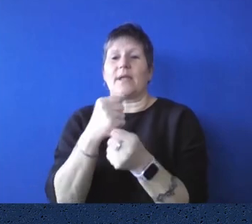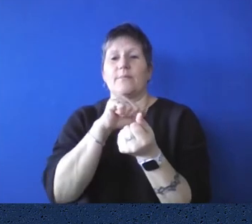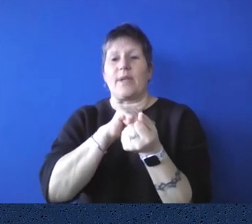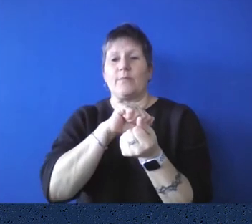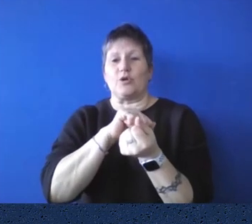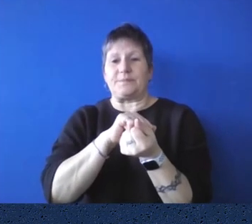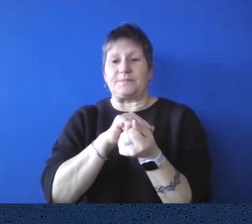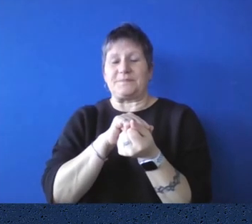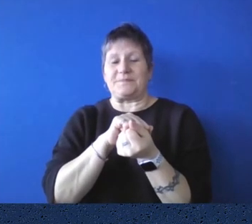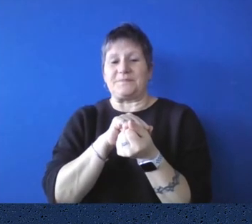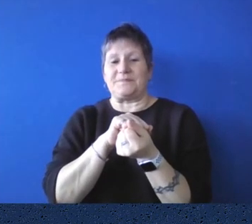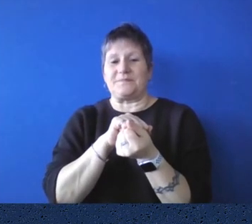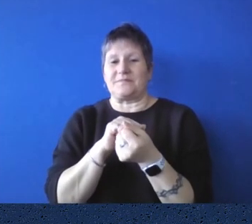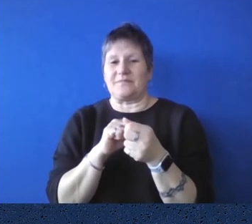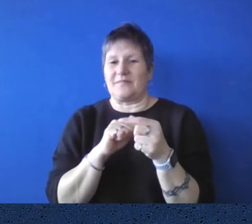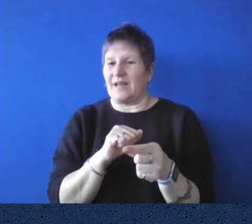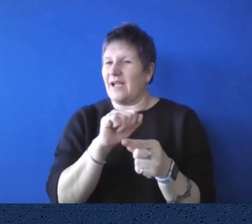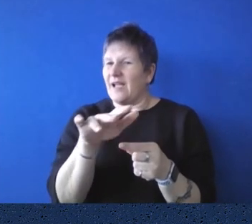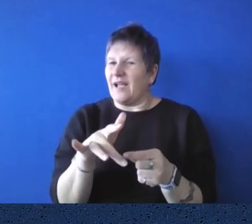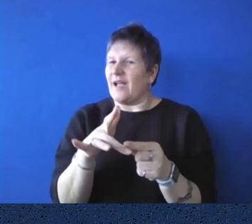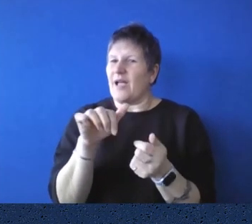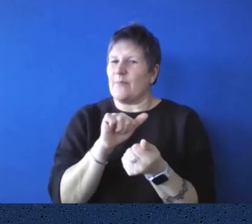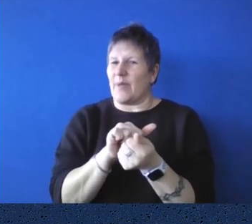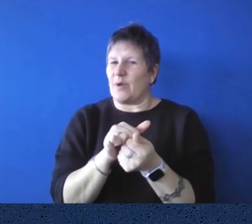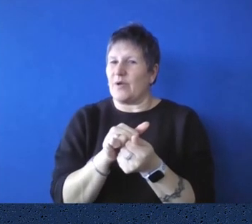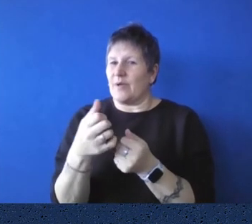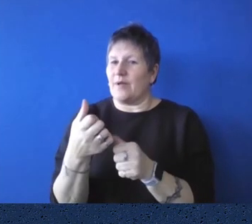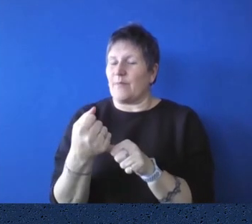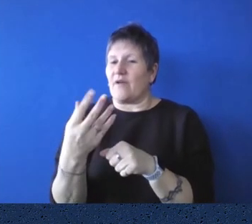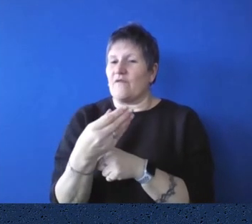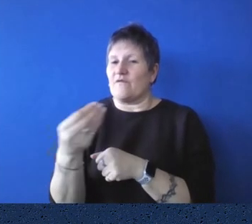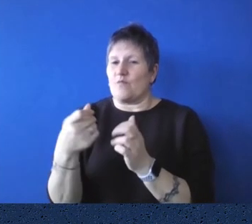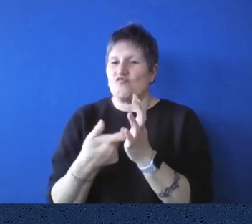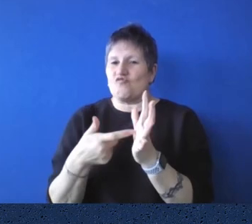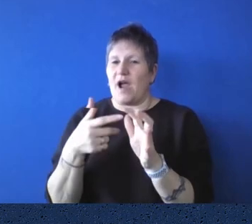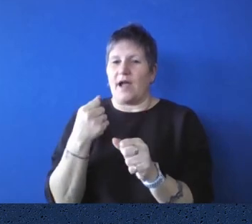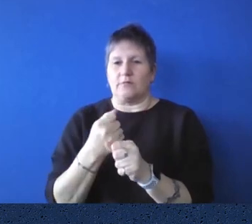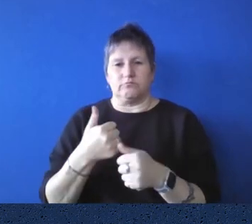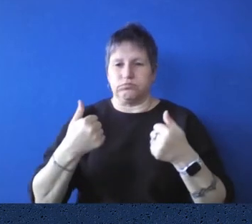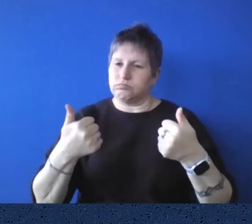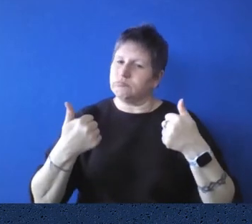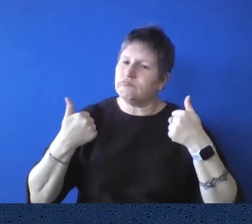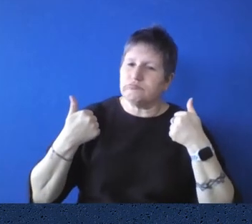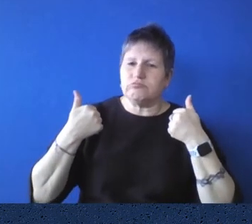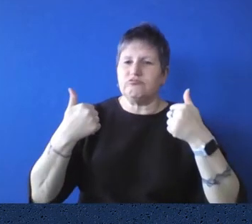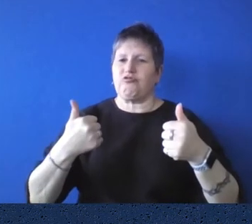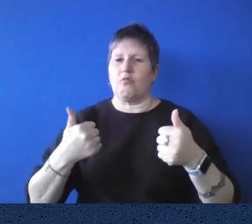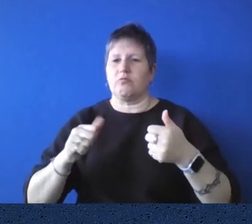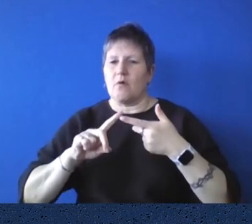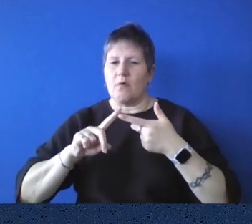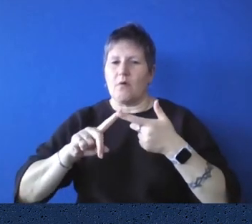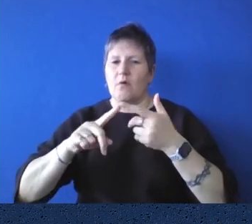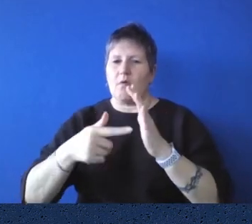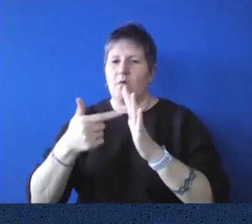paper, uh, that's made from rag is it's much more durable than, um, tree